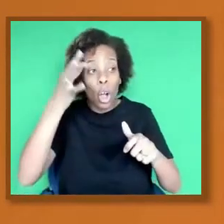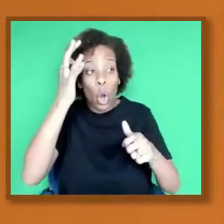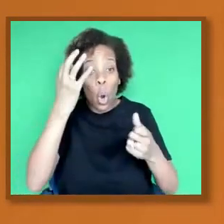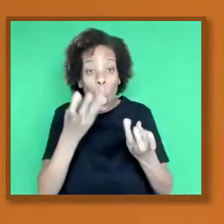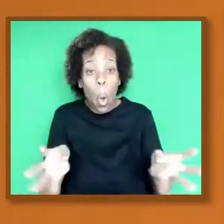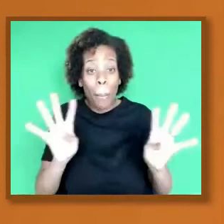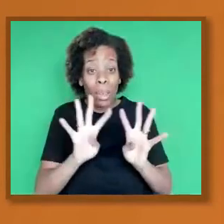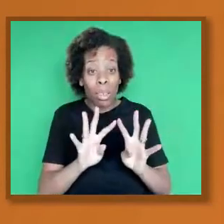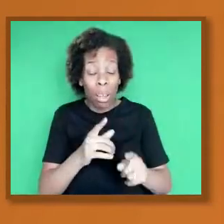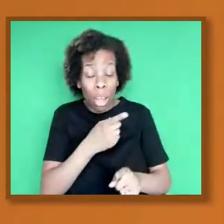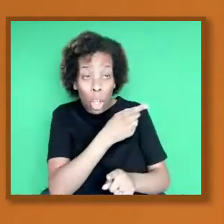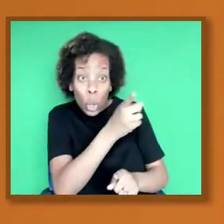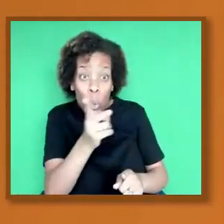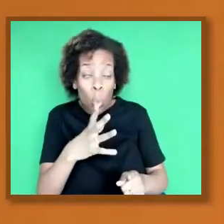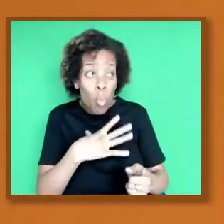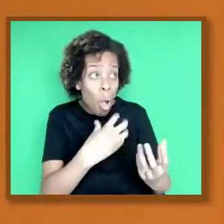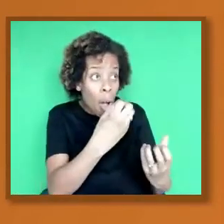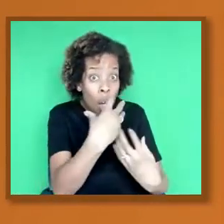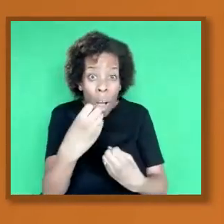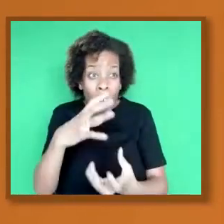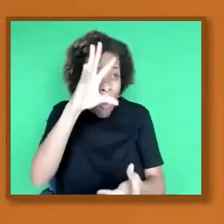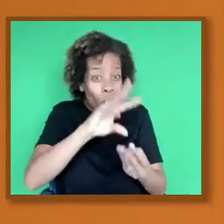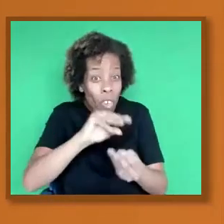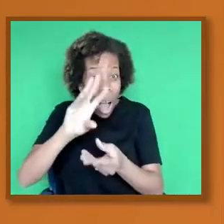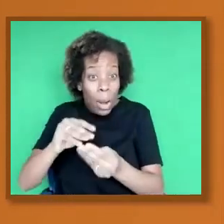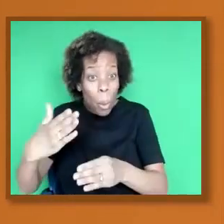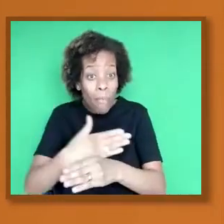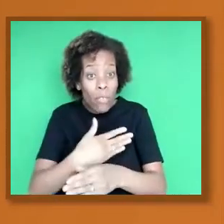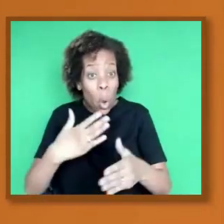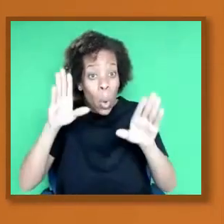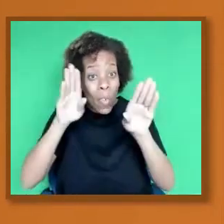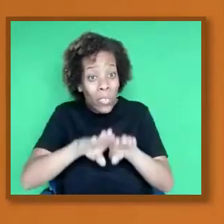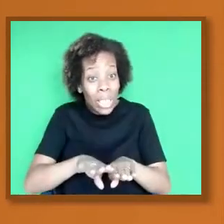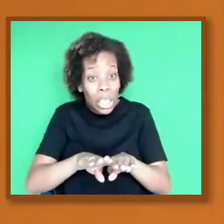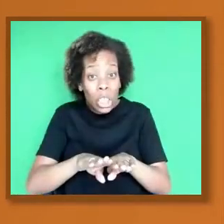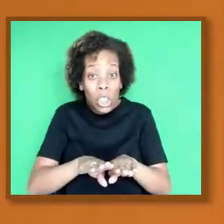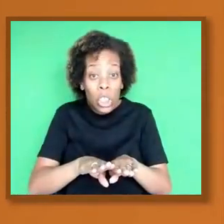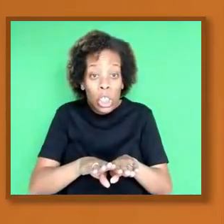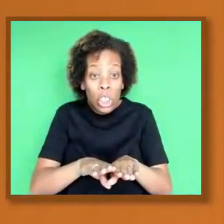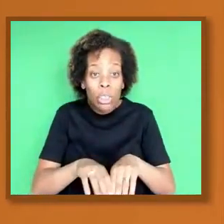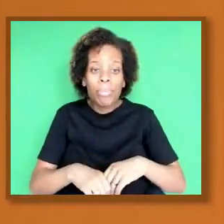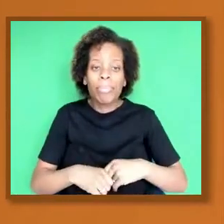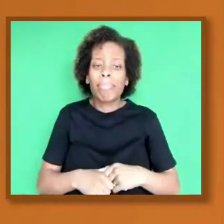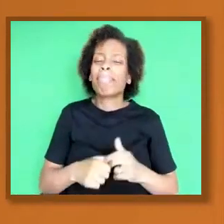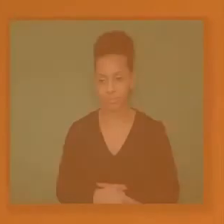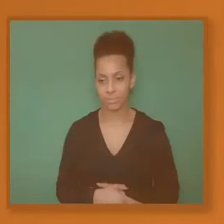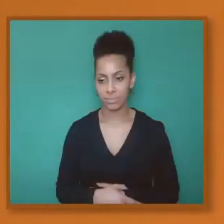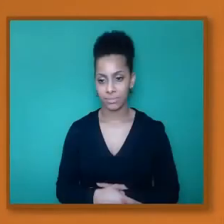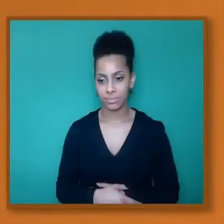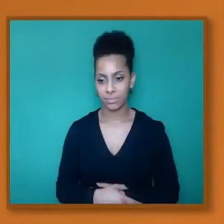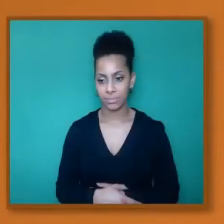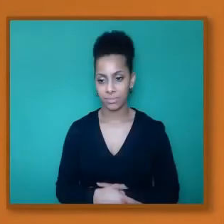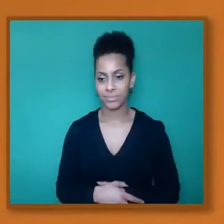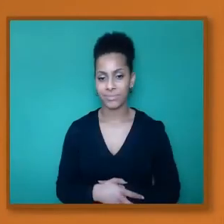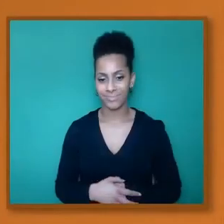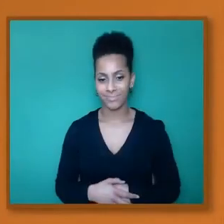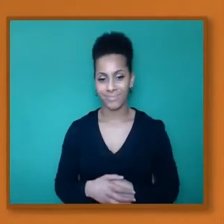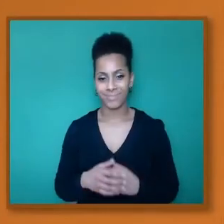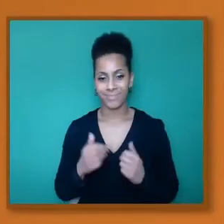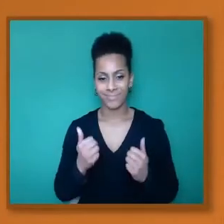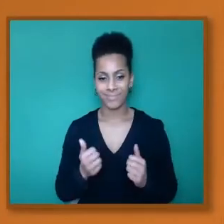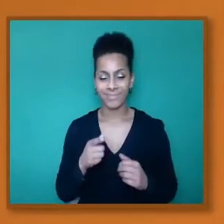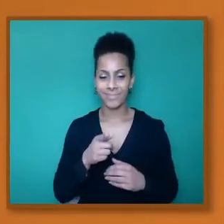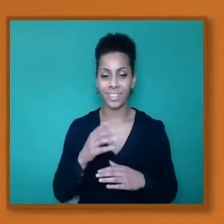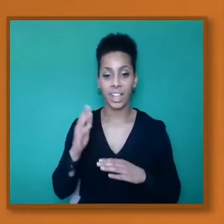we close, then that's fine. Thank you, Gloria. And the slides are available. And I should point out, with a number of slides,